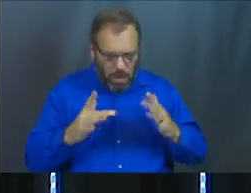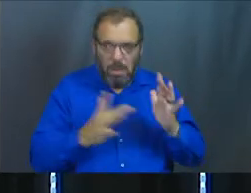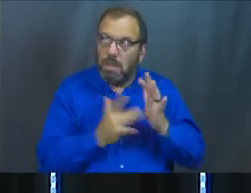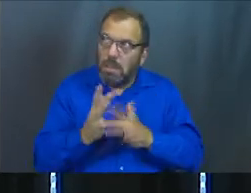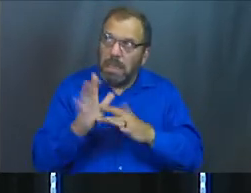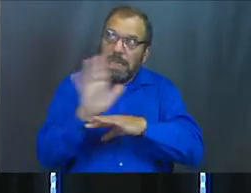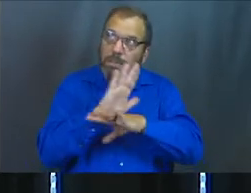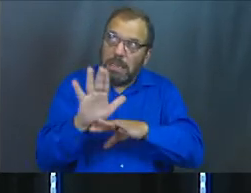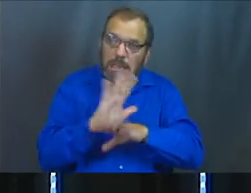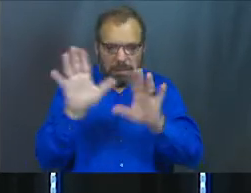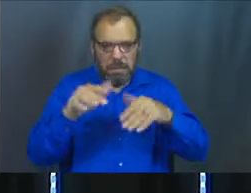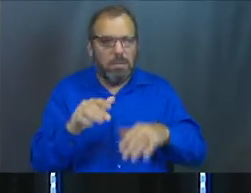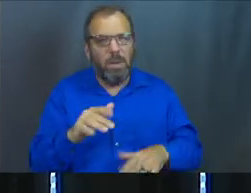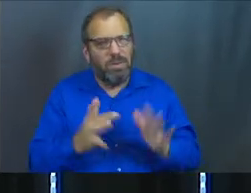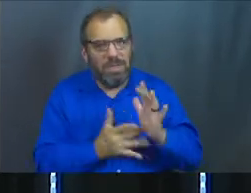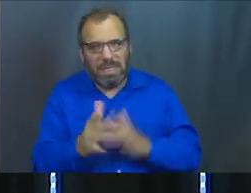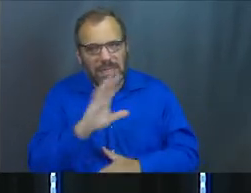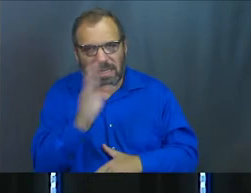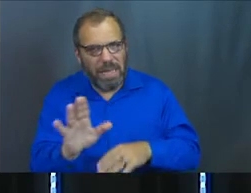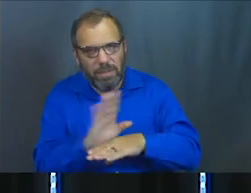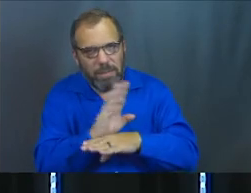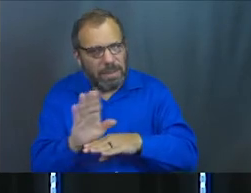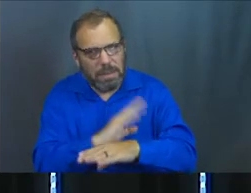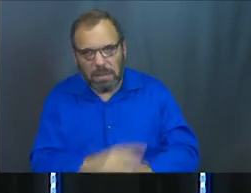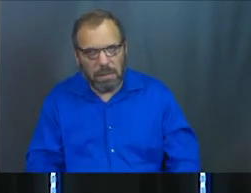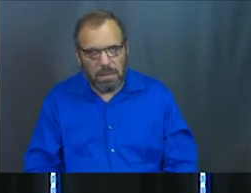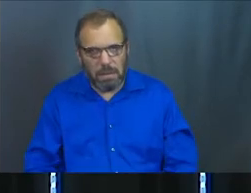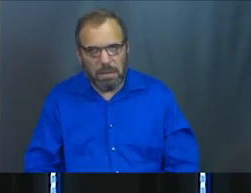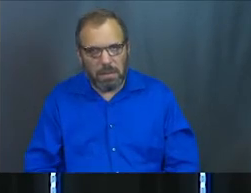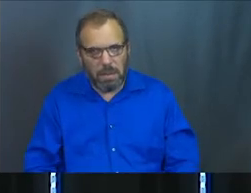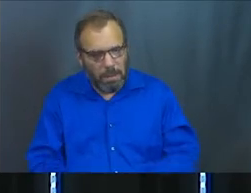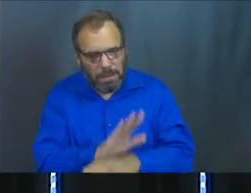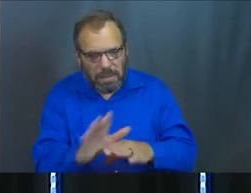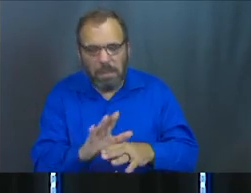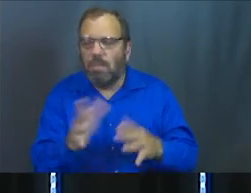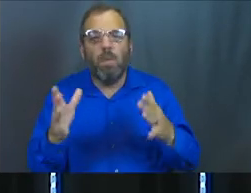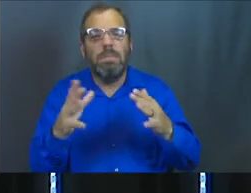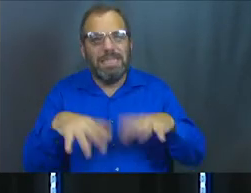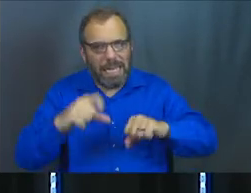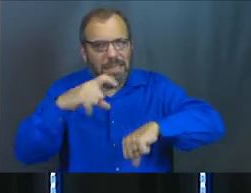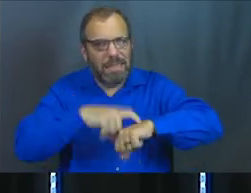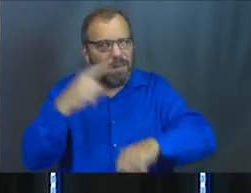like, Jesus is too busy. No, he's not. Never. Not for you.